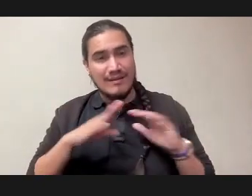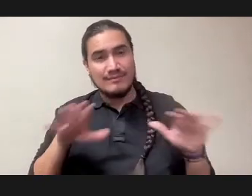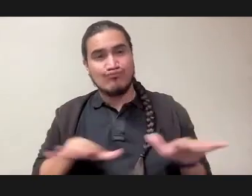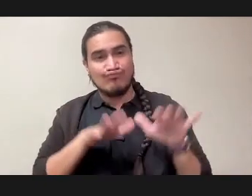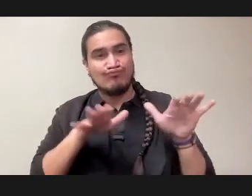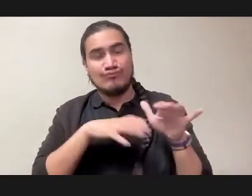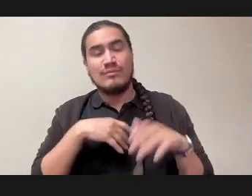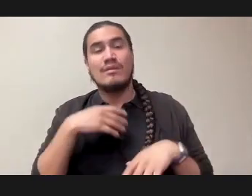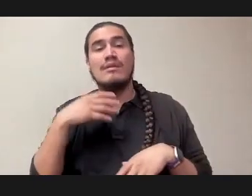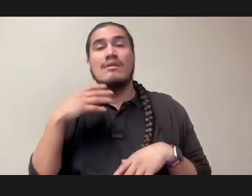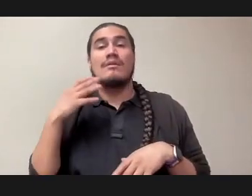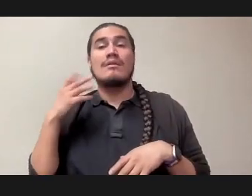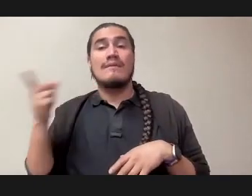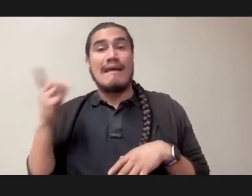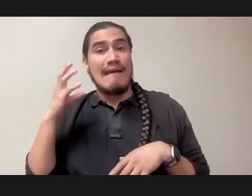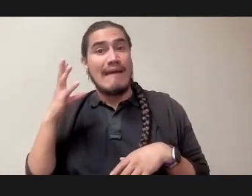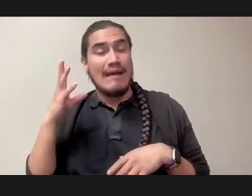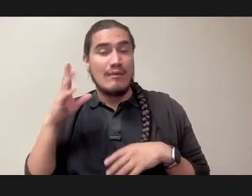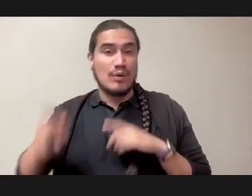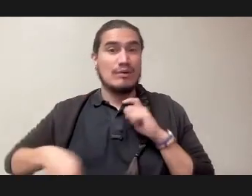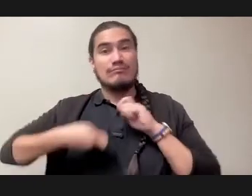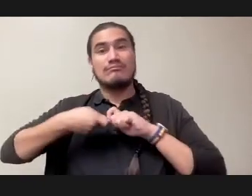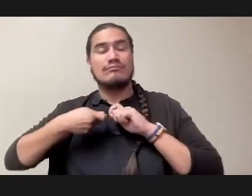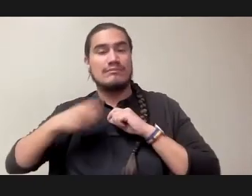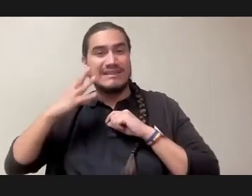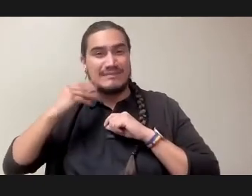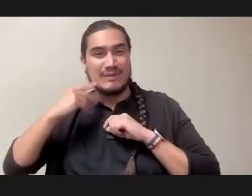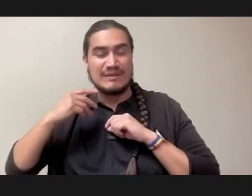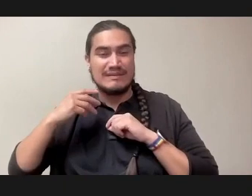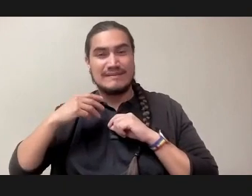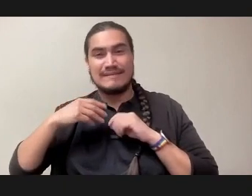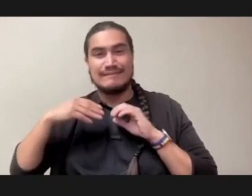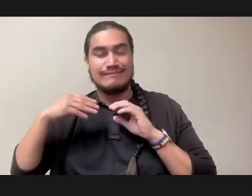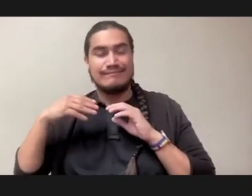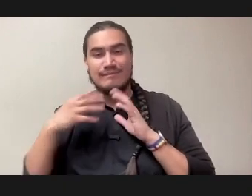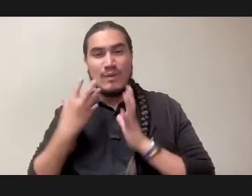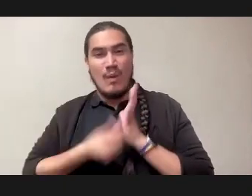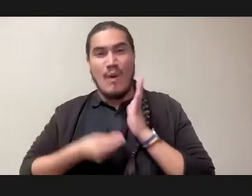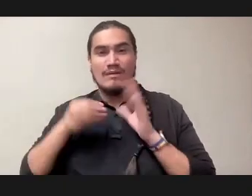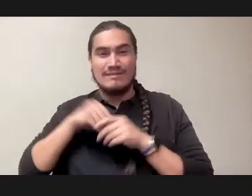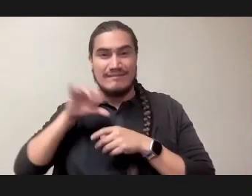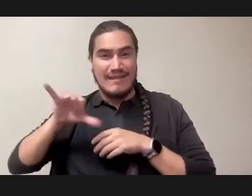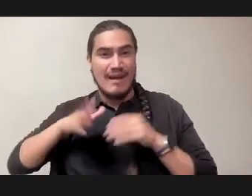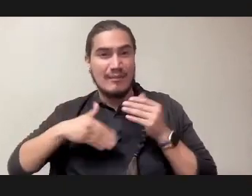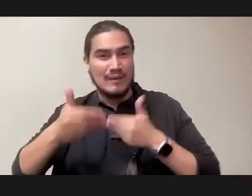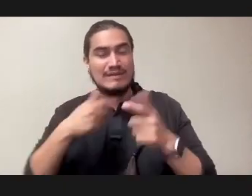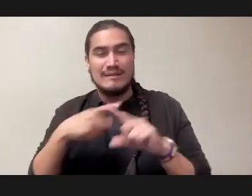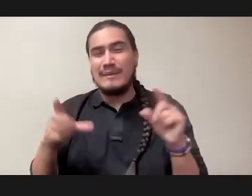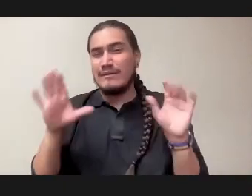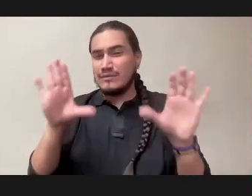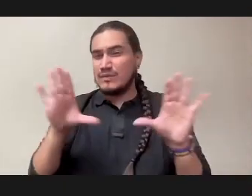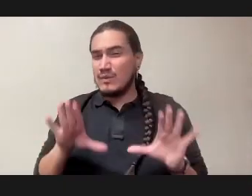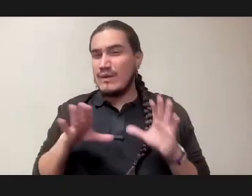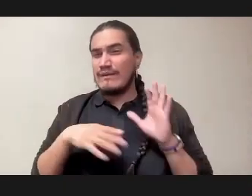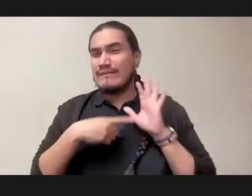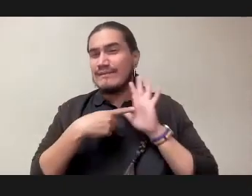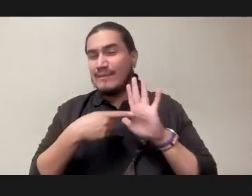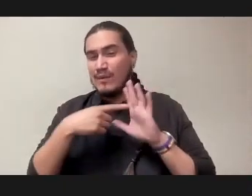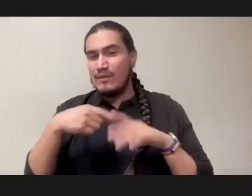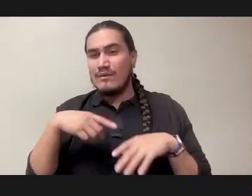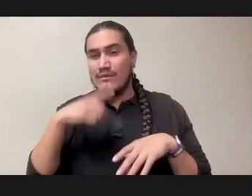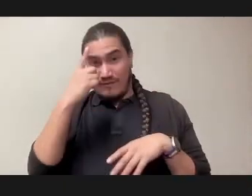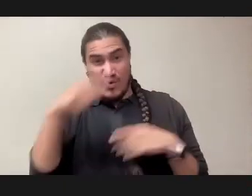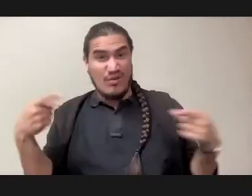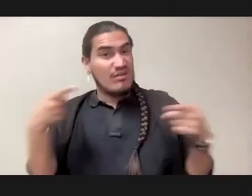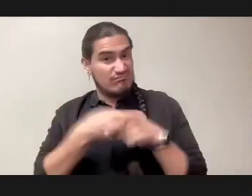process, may have participated. And I'm just reading the historical records. So this is a great example of contradictions that have